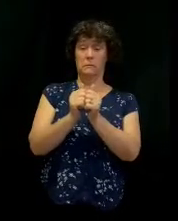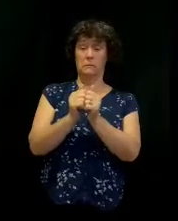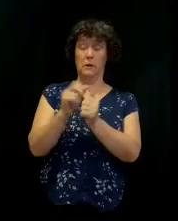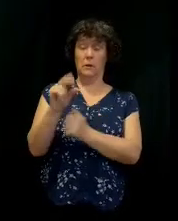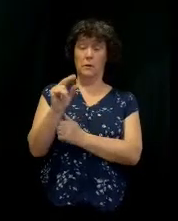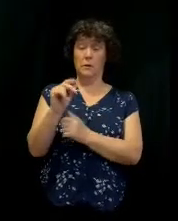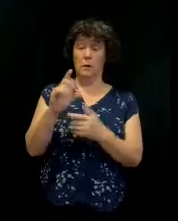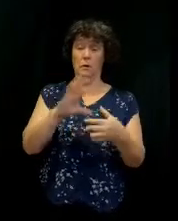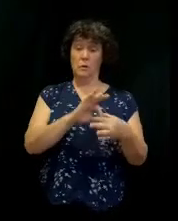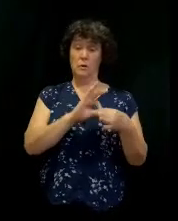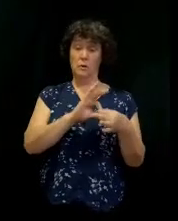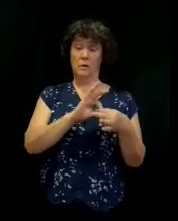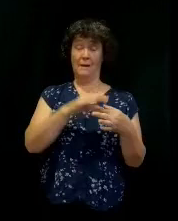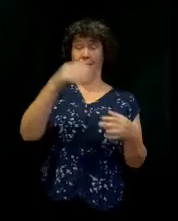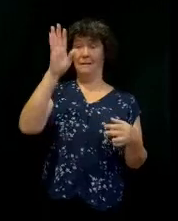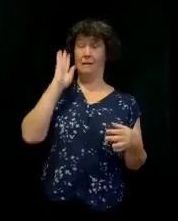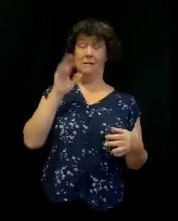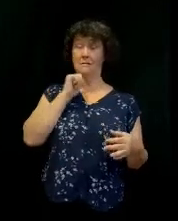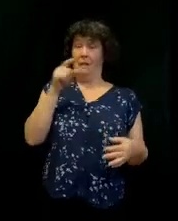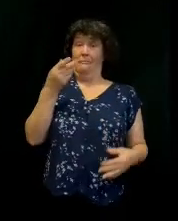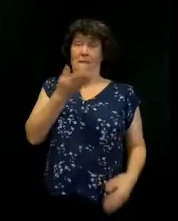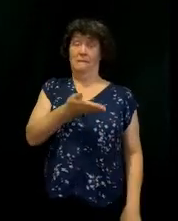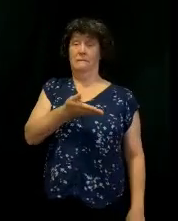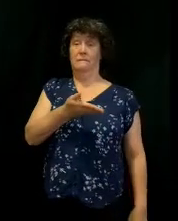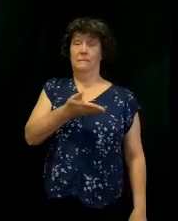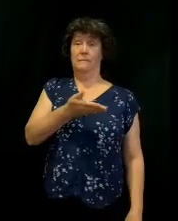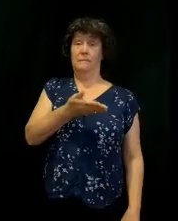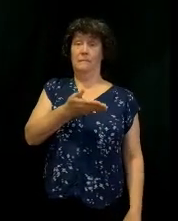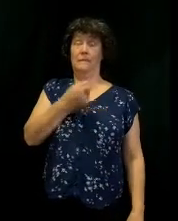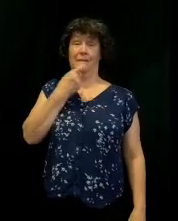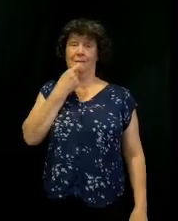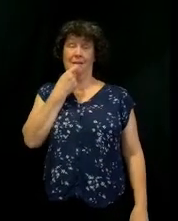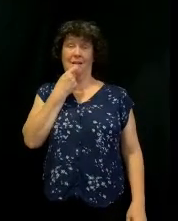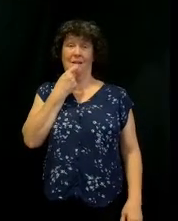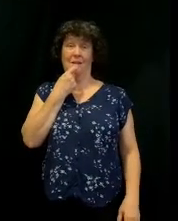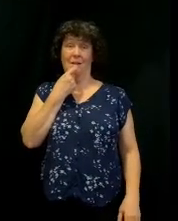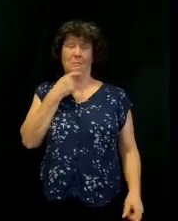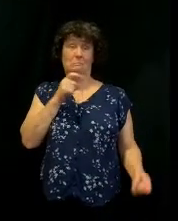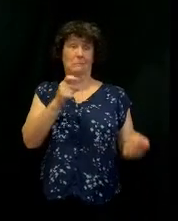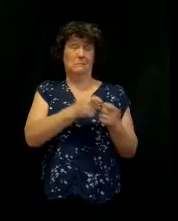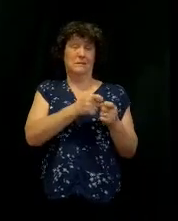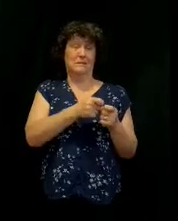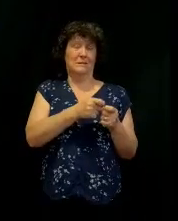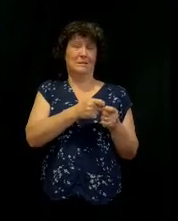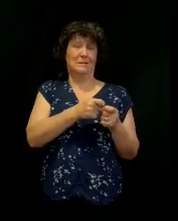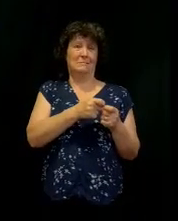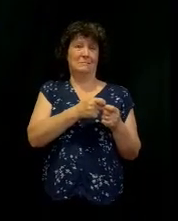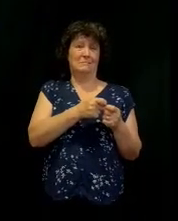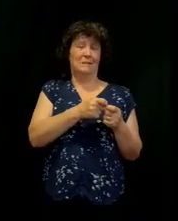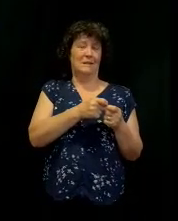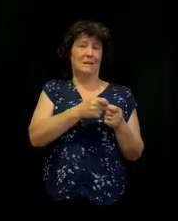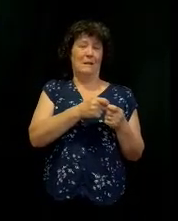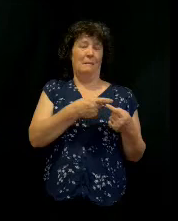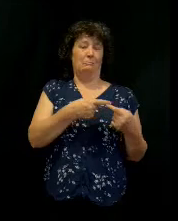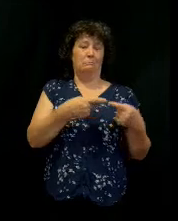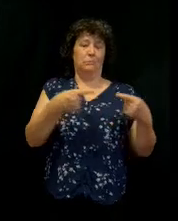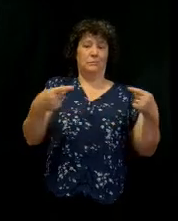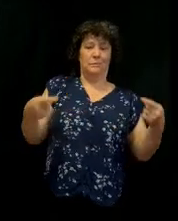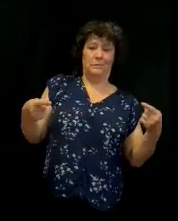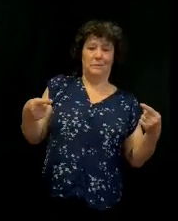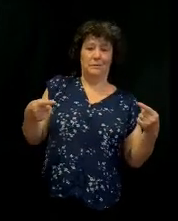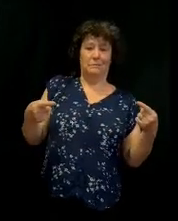God's not going to be there. Where there's envy, strife, division, there's confusion, and every evil work.